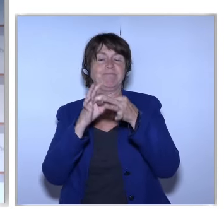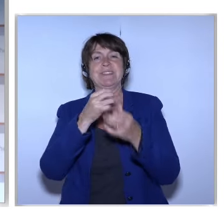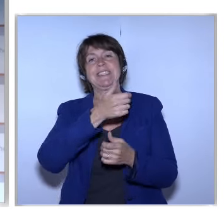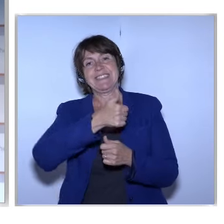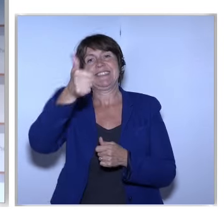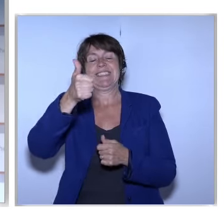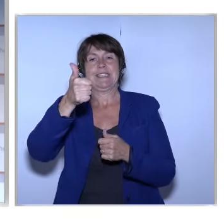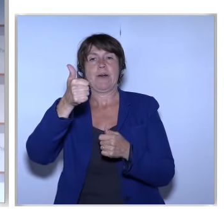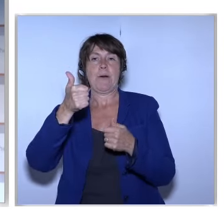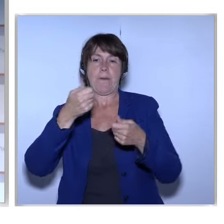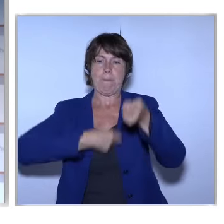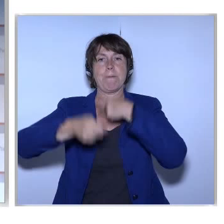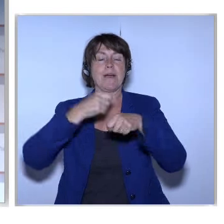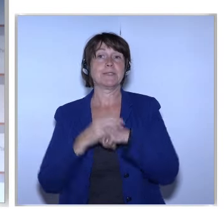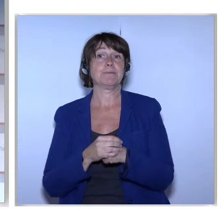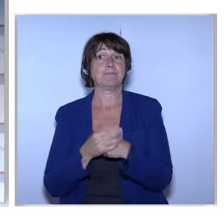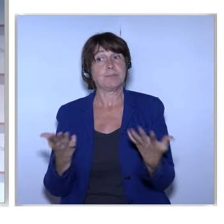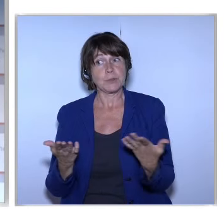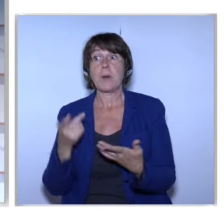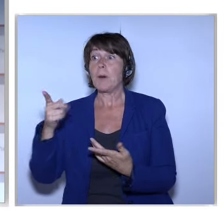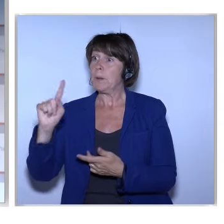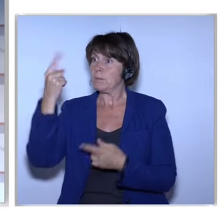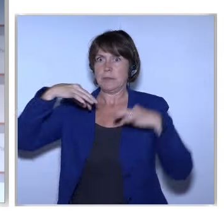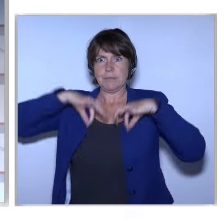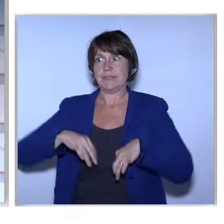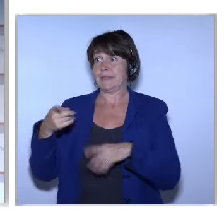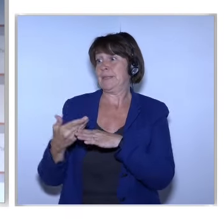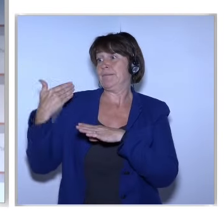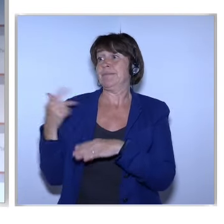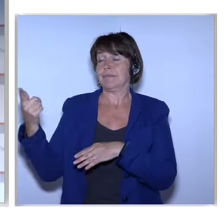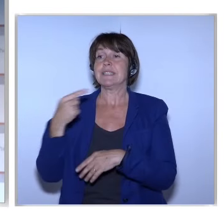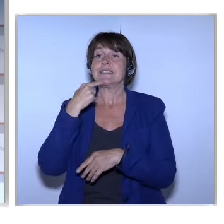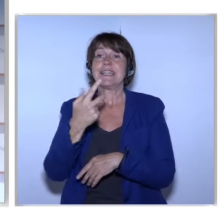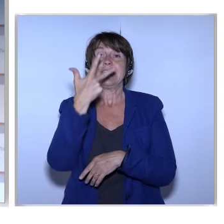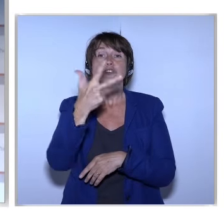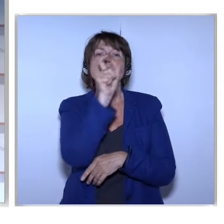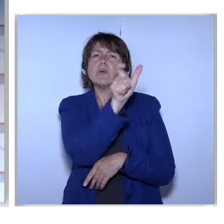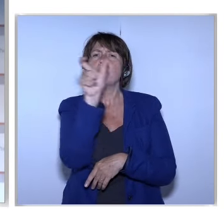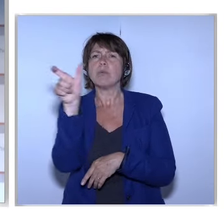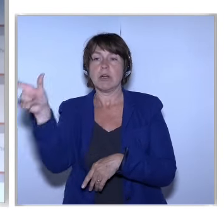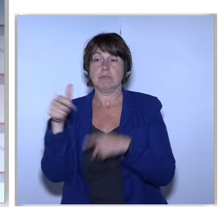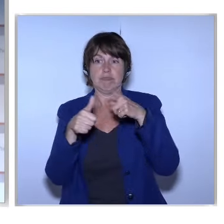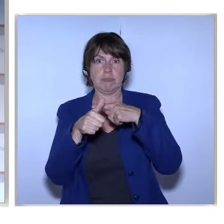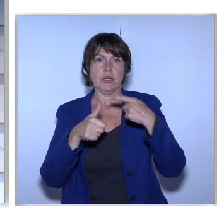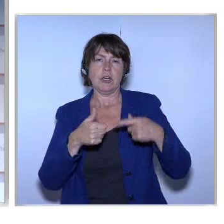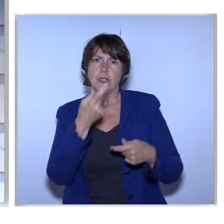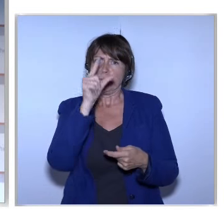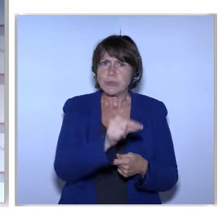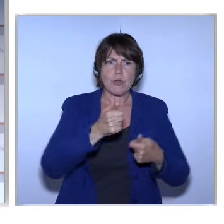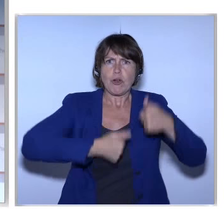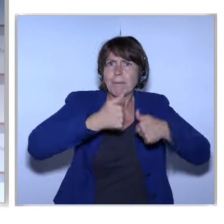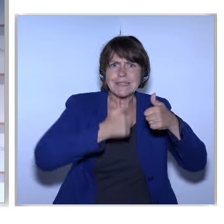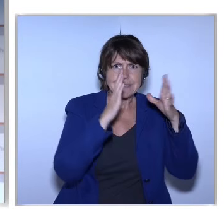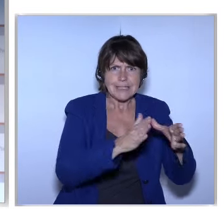And Madam Prime Minister You Mentioned Three Words Of Your Presidency Competitiveness Digital